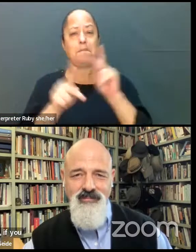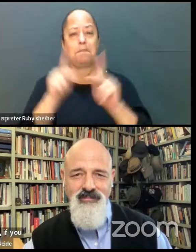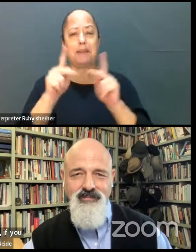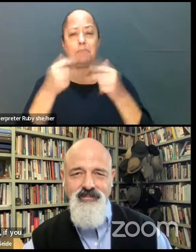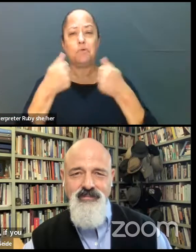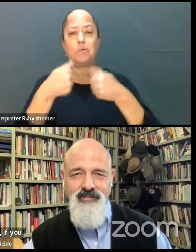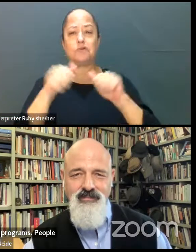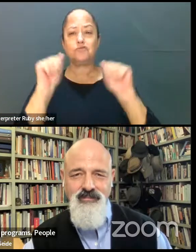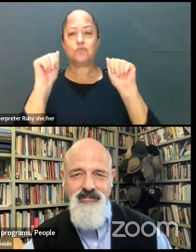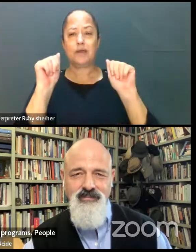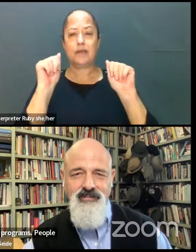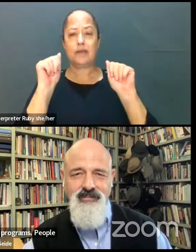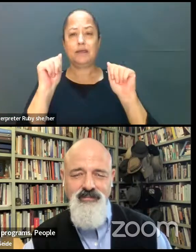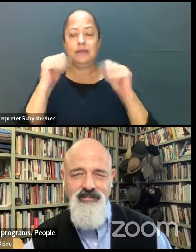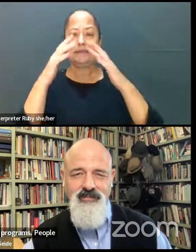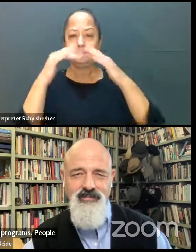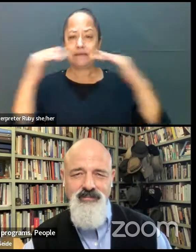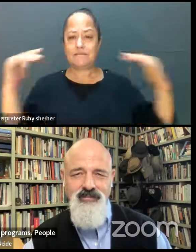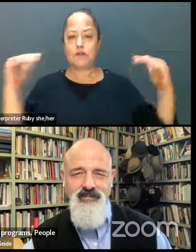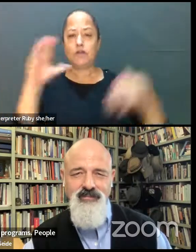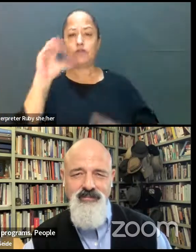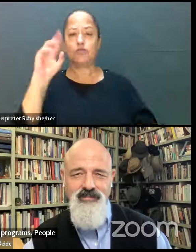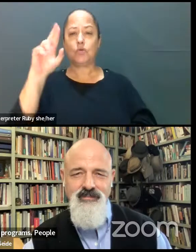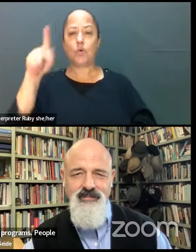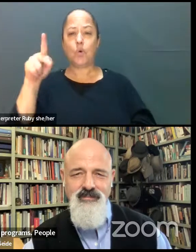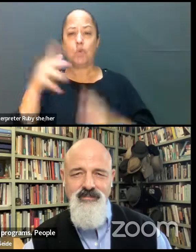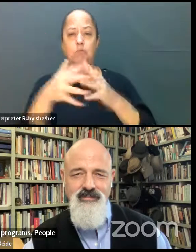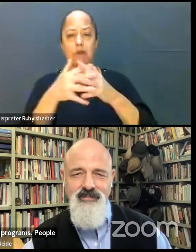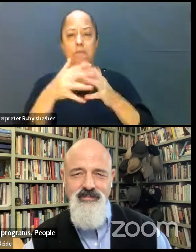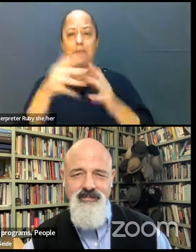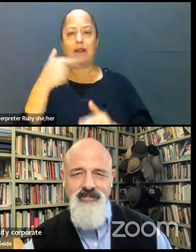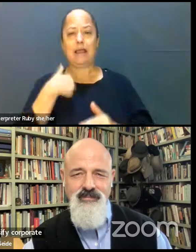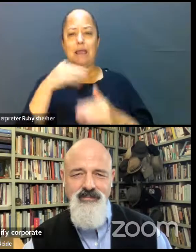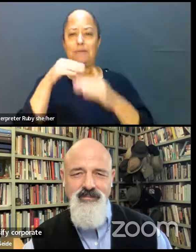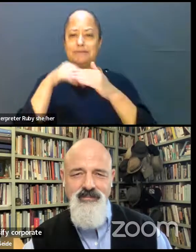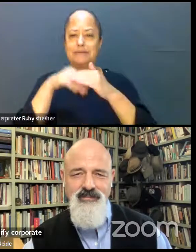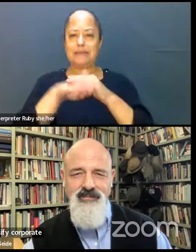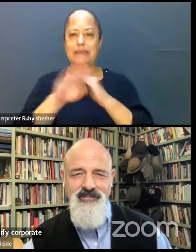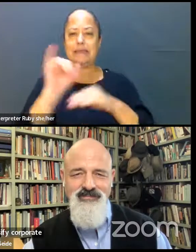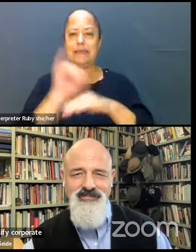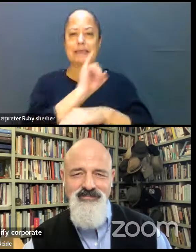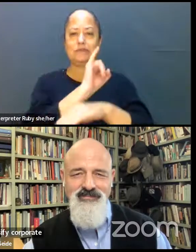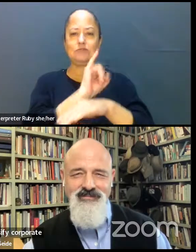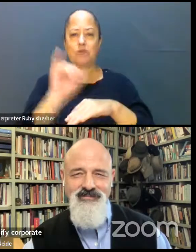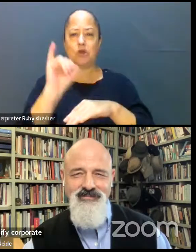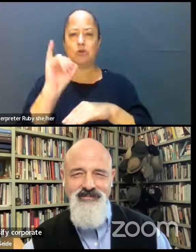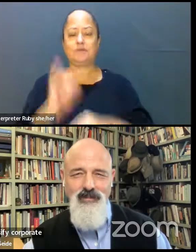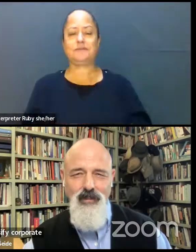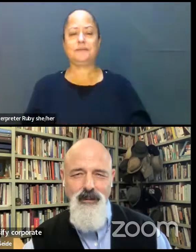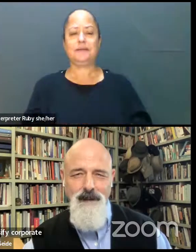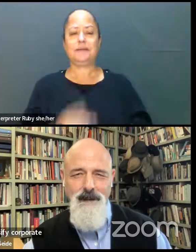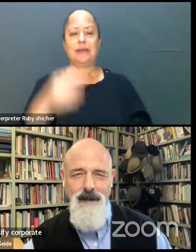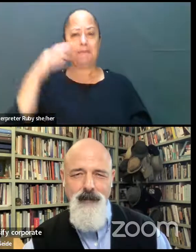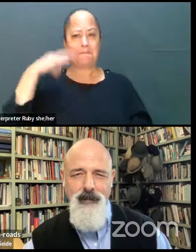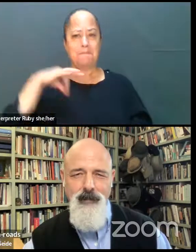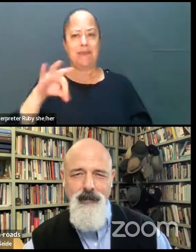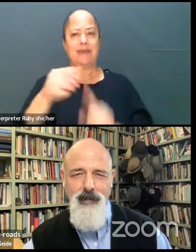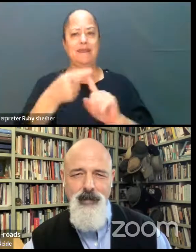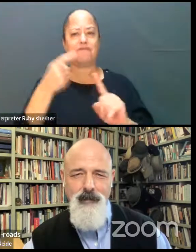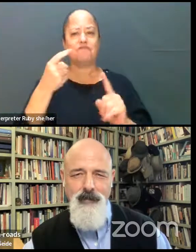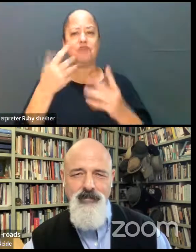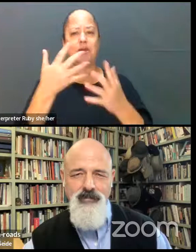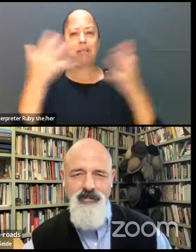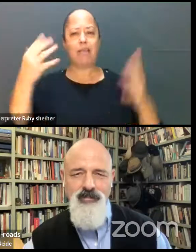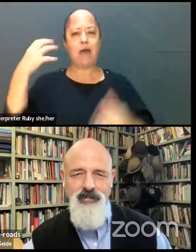diversify corporate America. I was an En-ROADS intern and benefited from lots of coaching and